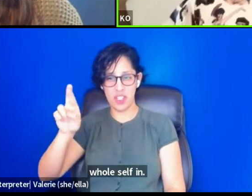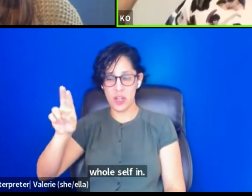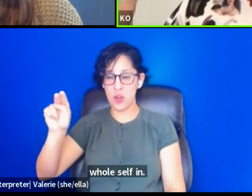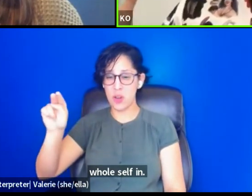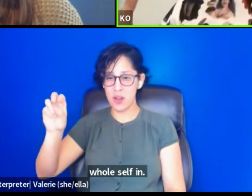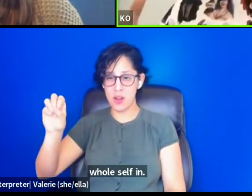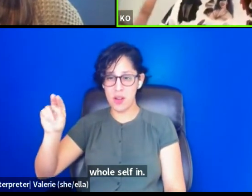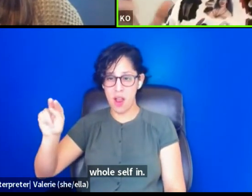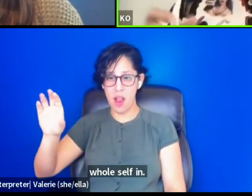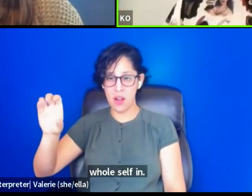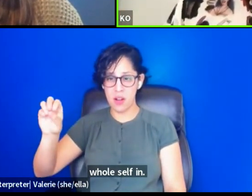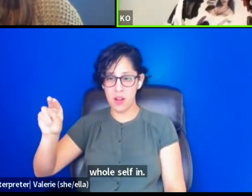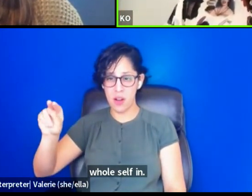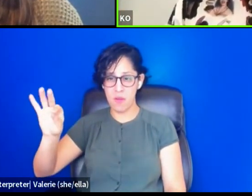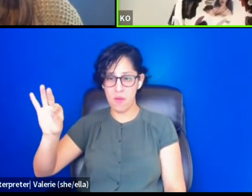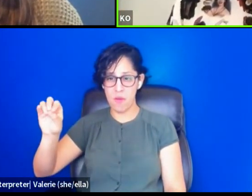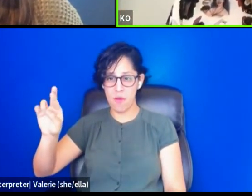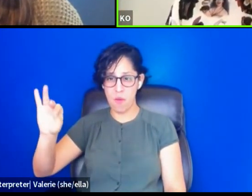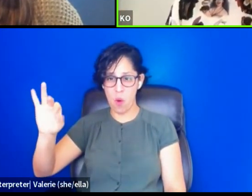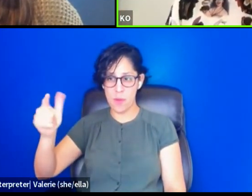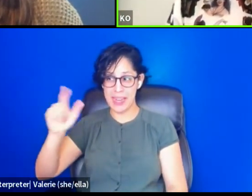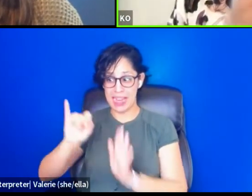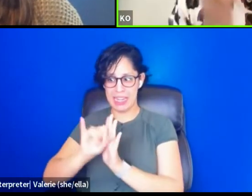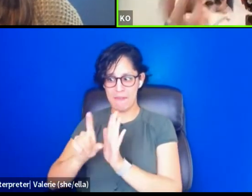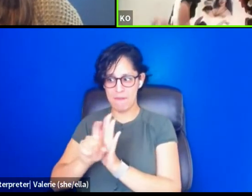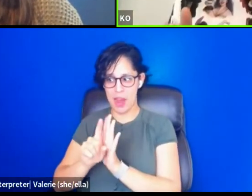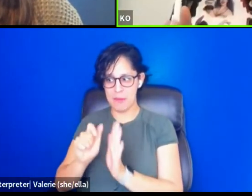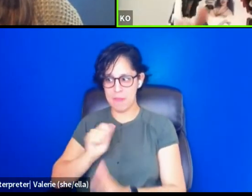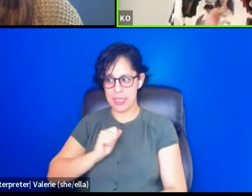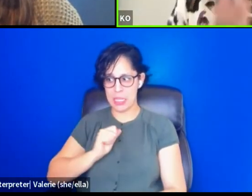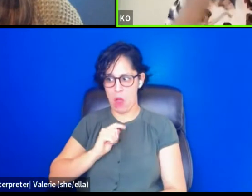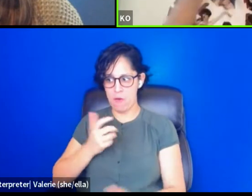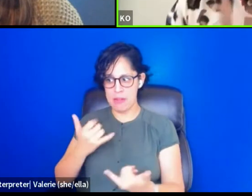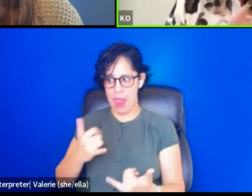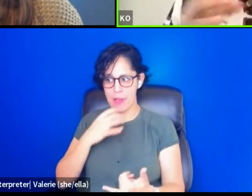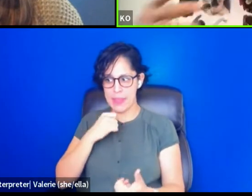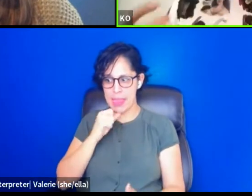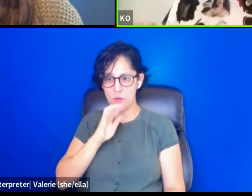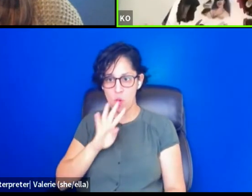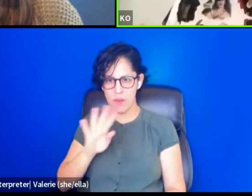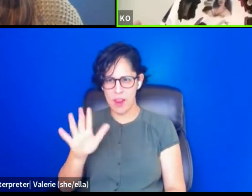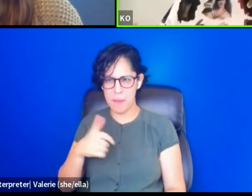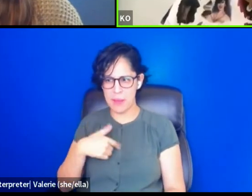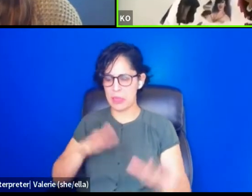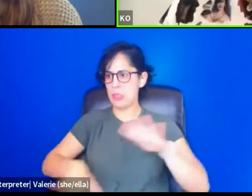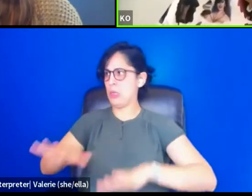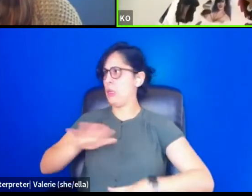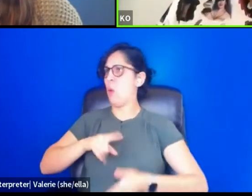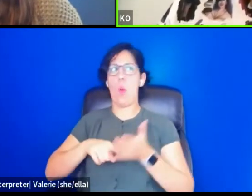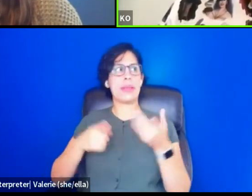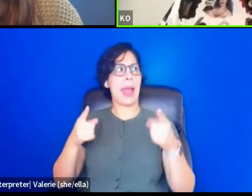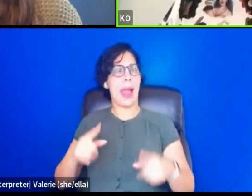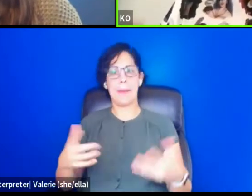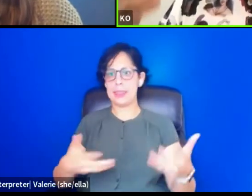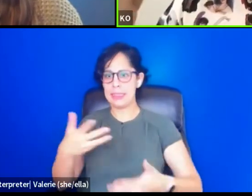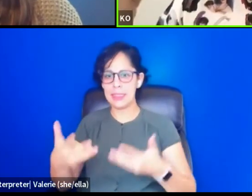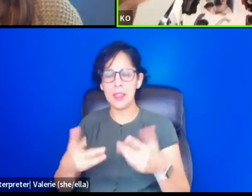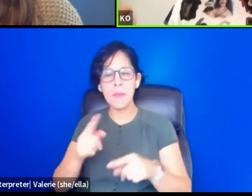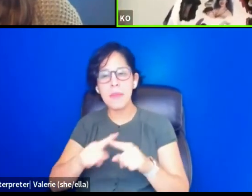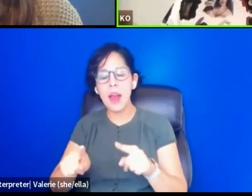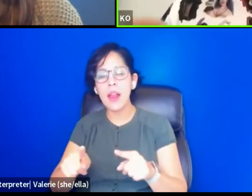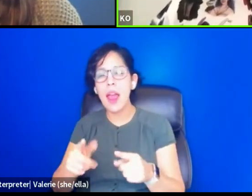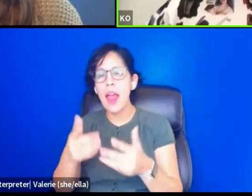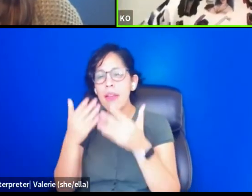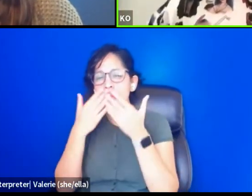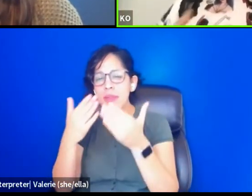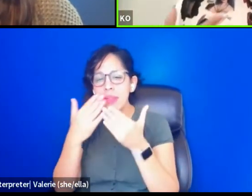what's happening? And I, and I, I think the, the sort of shutdown for that space and that time to